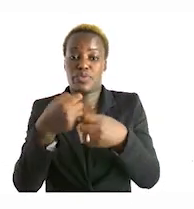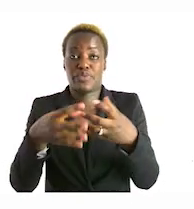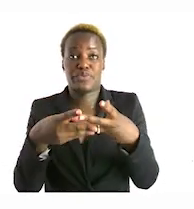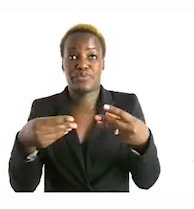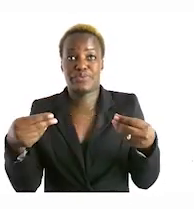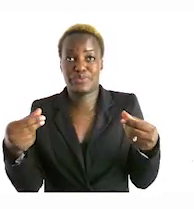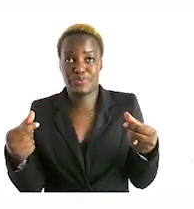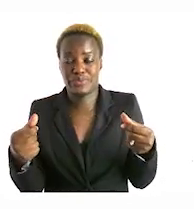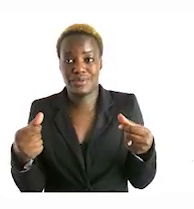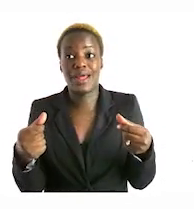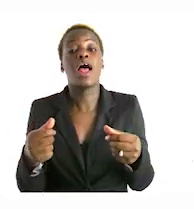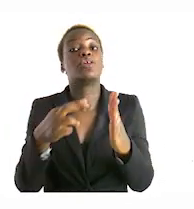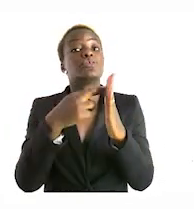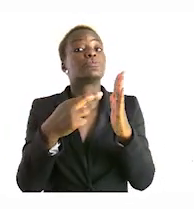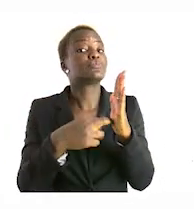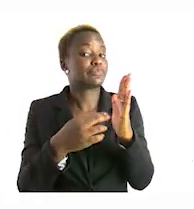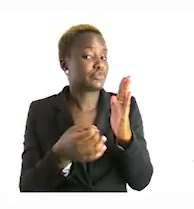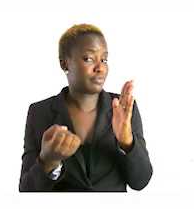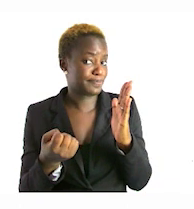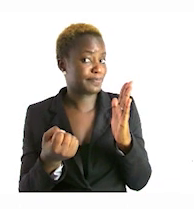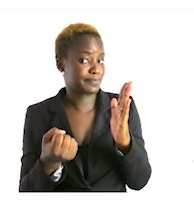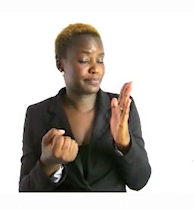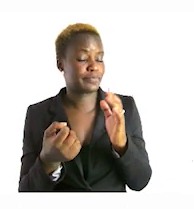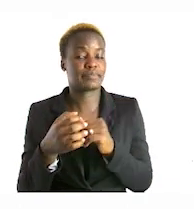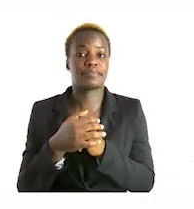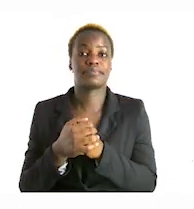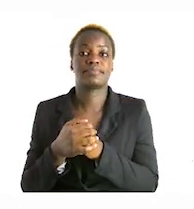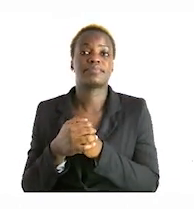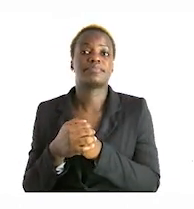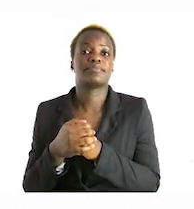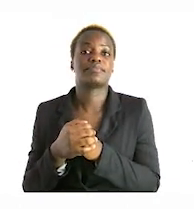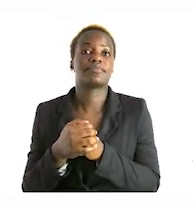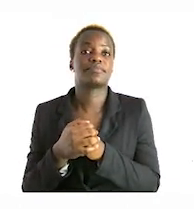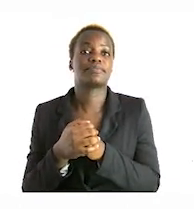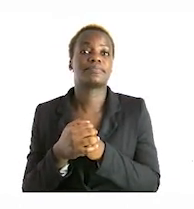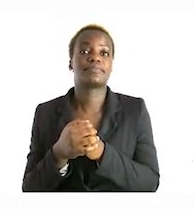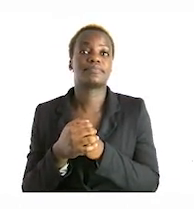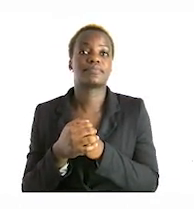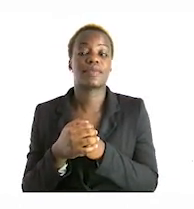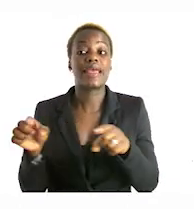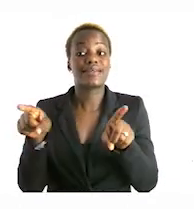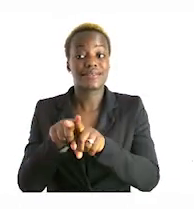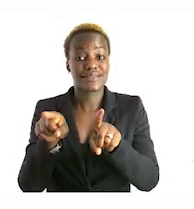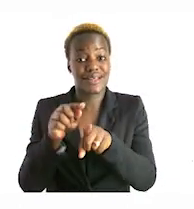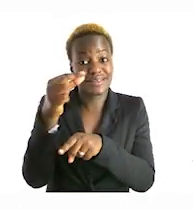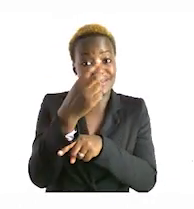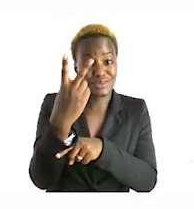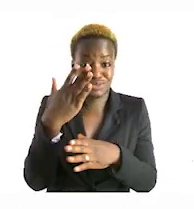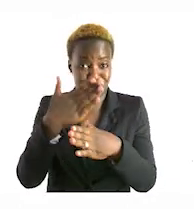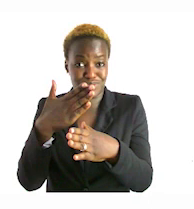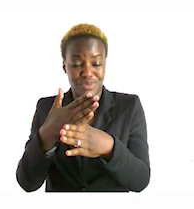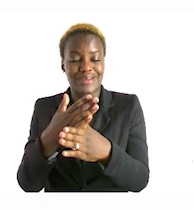are guidelines rules that we need to follow okay first of all just like we did with the grade two level we